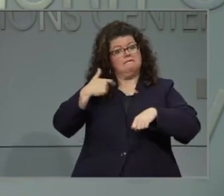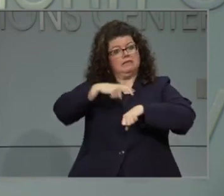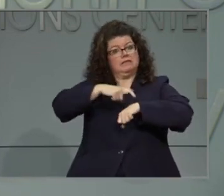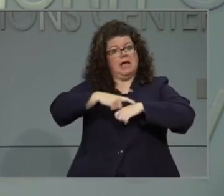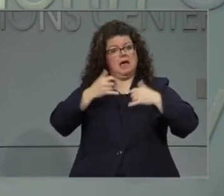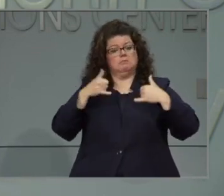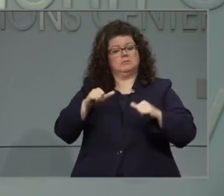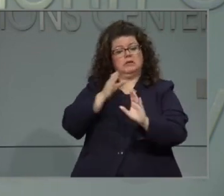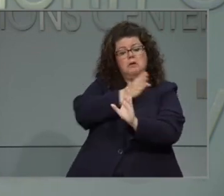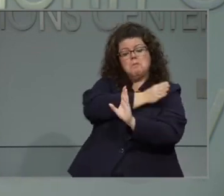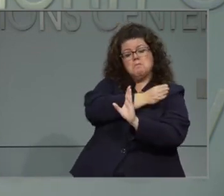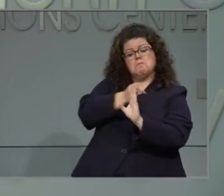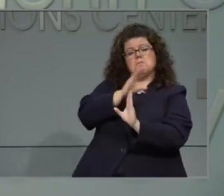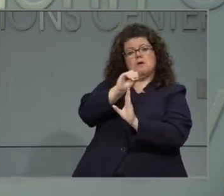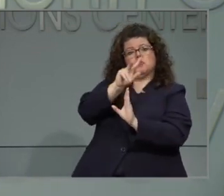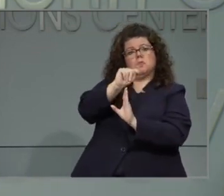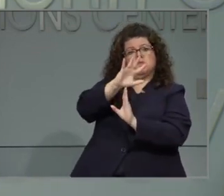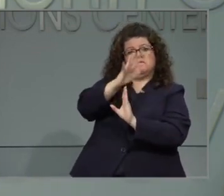Cohen, would you have anything?